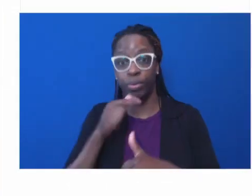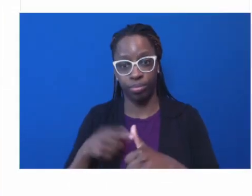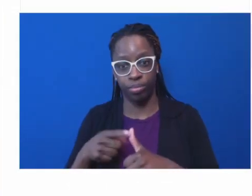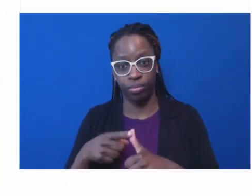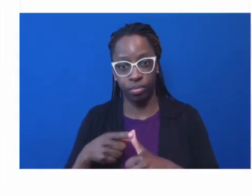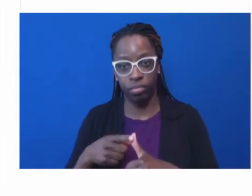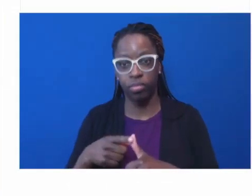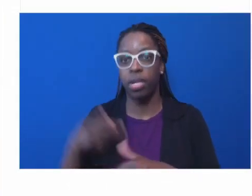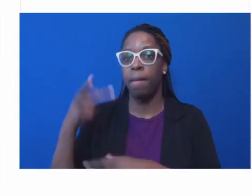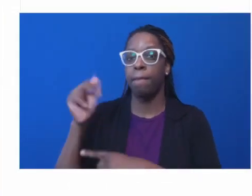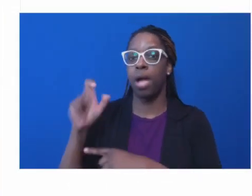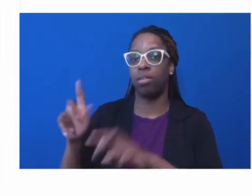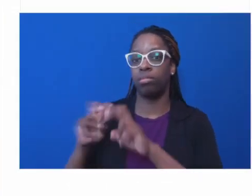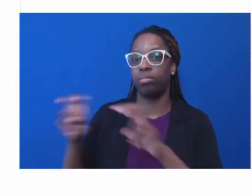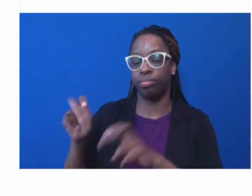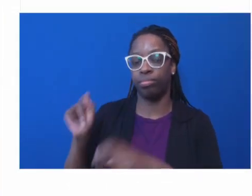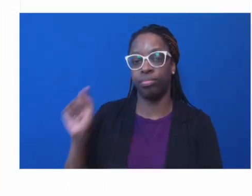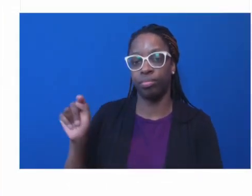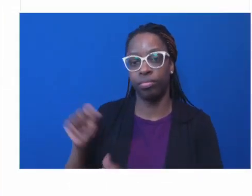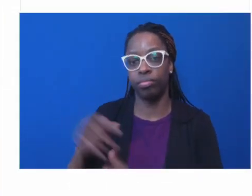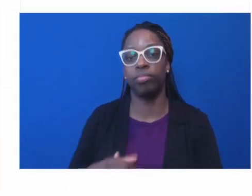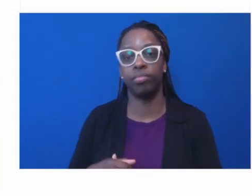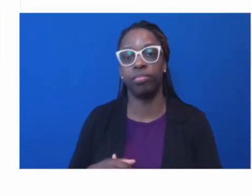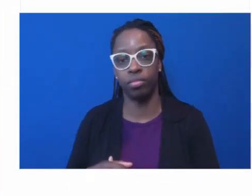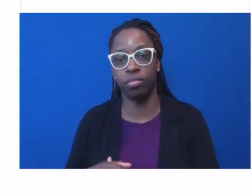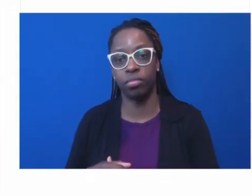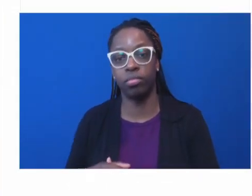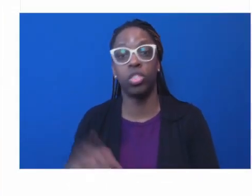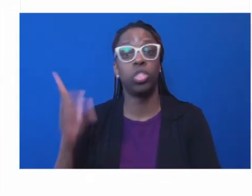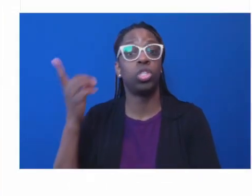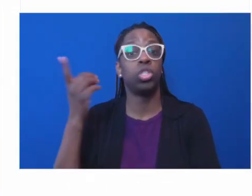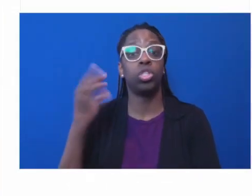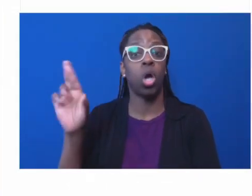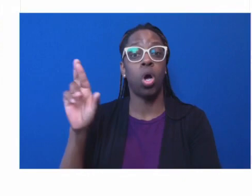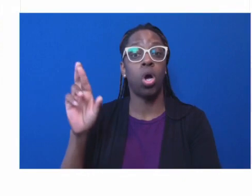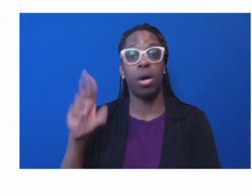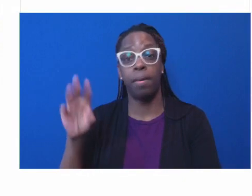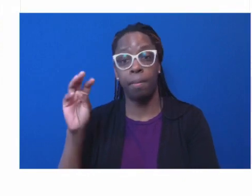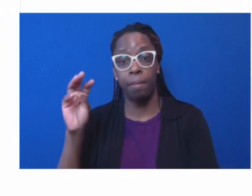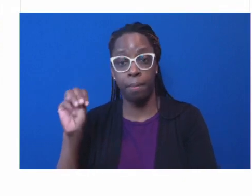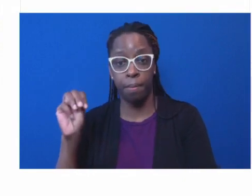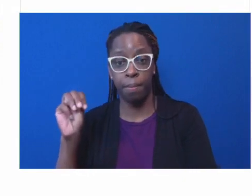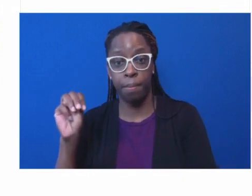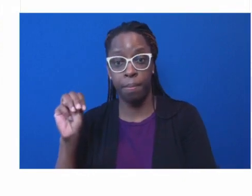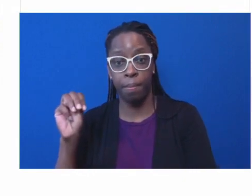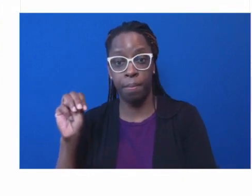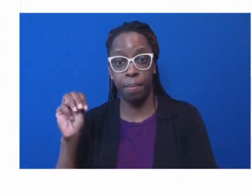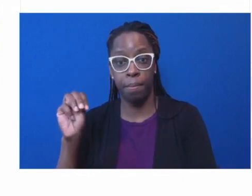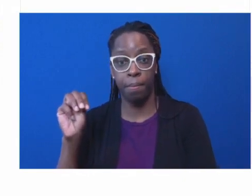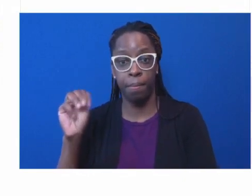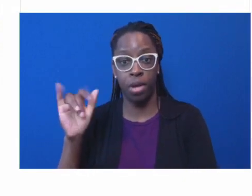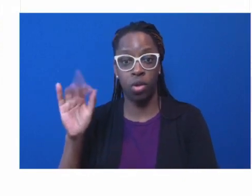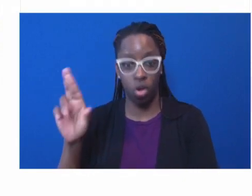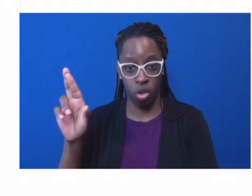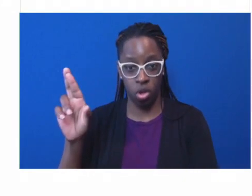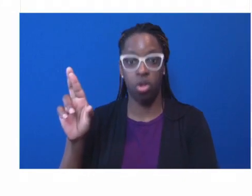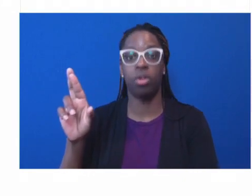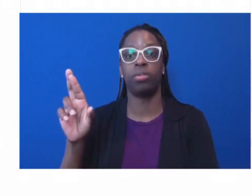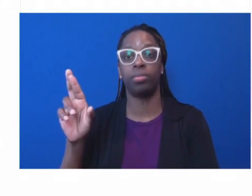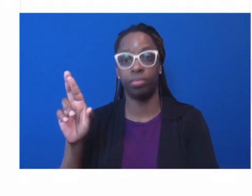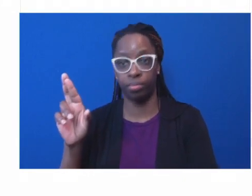at the Washington State Department of Health. Umair, you have the floor. Thank you, Monica. Thank you